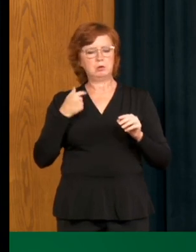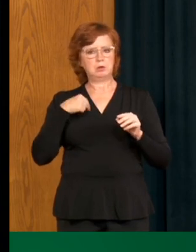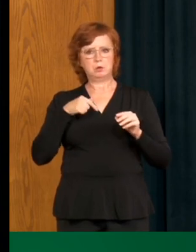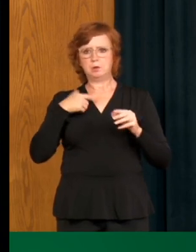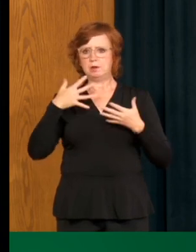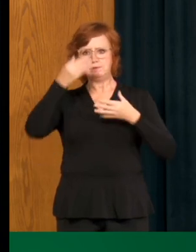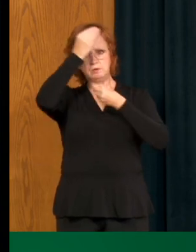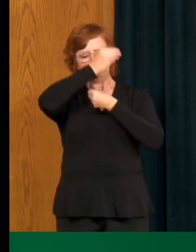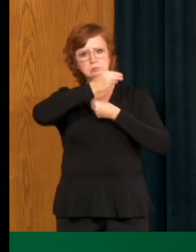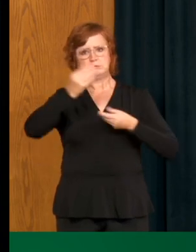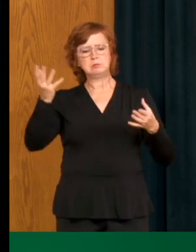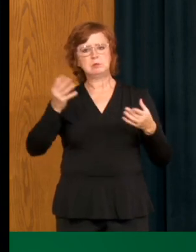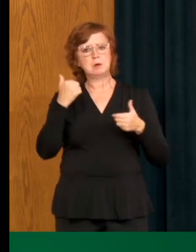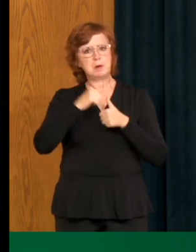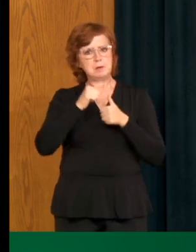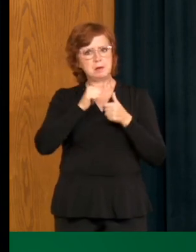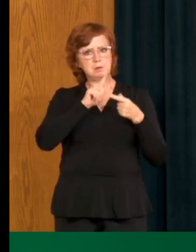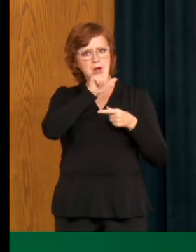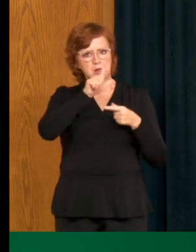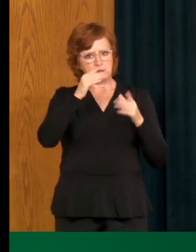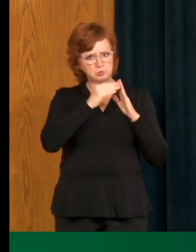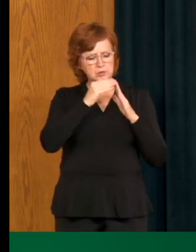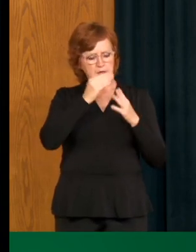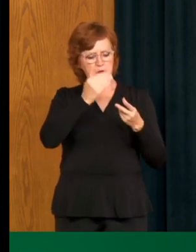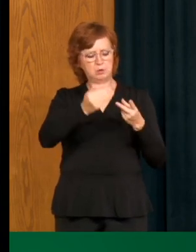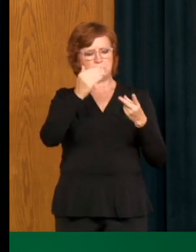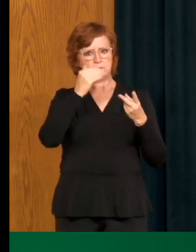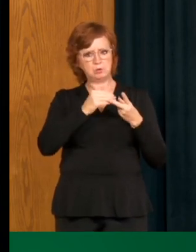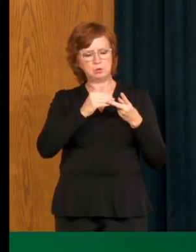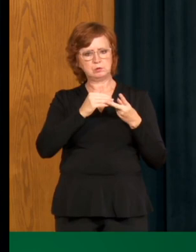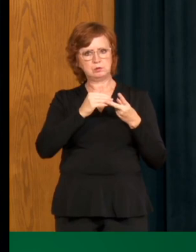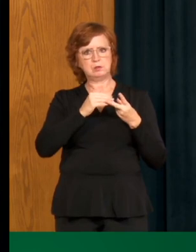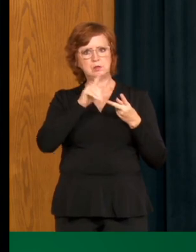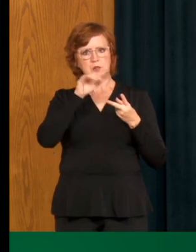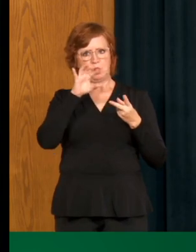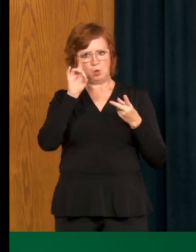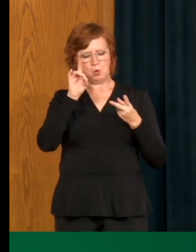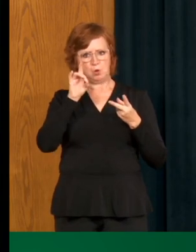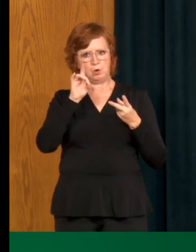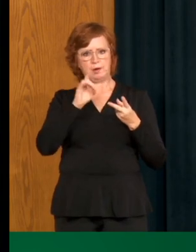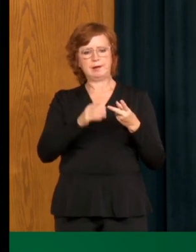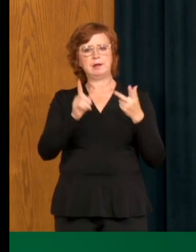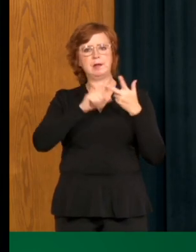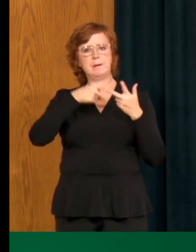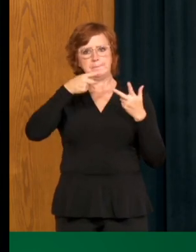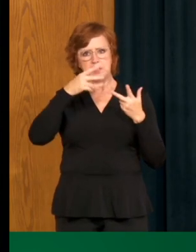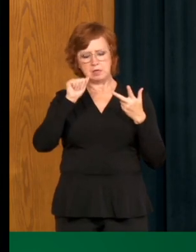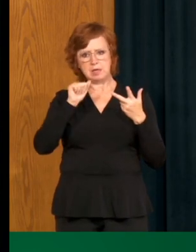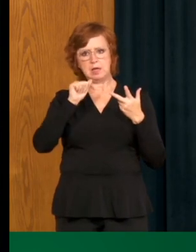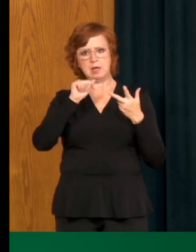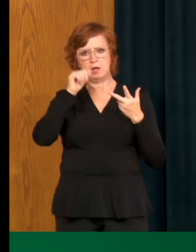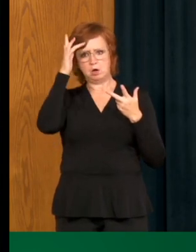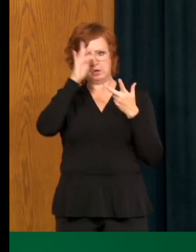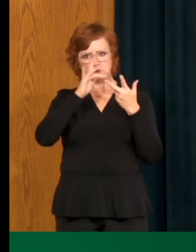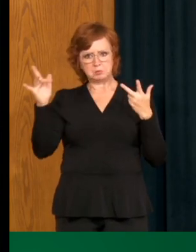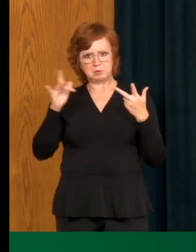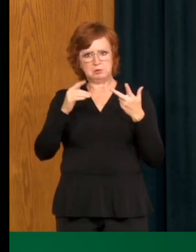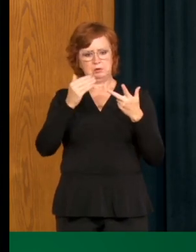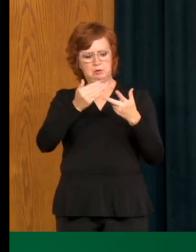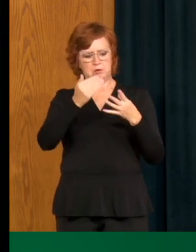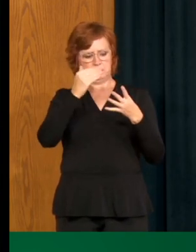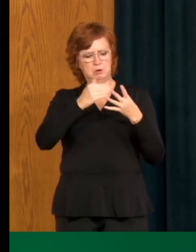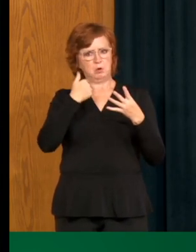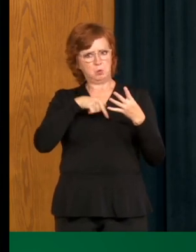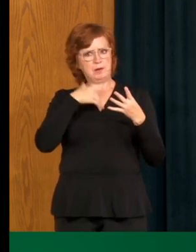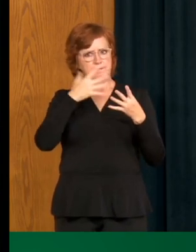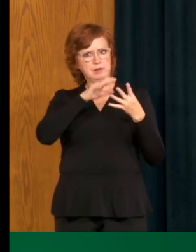this, most notably in La Lache, but we also reported in a health center in Lloyd Minster, a health center in Prince Albert, other health centers in